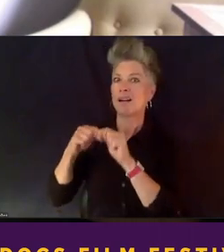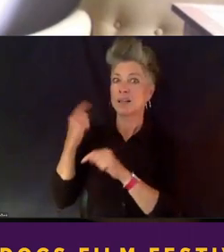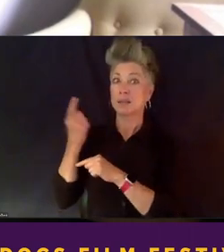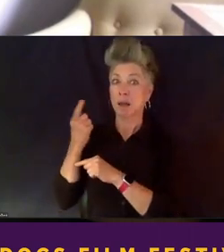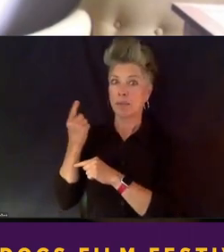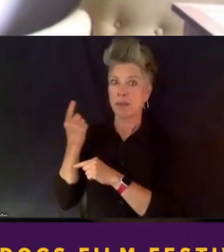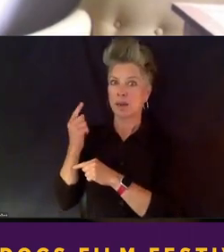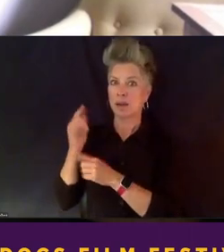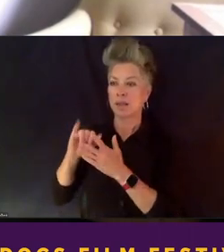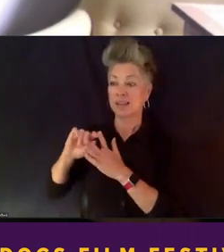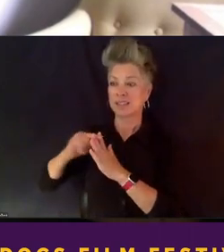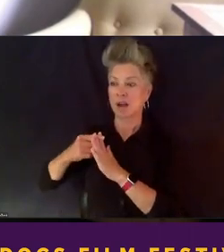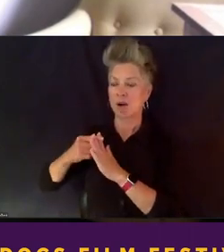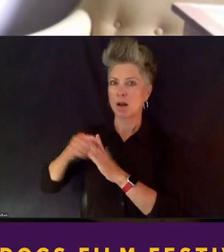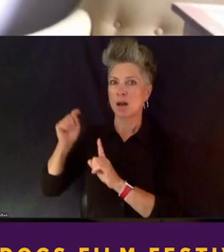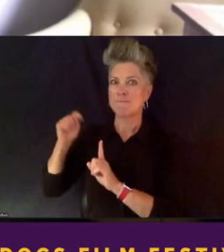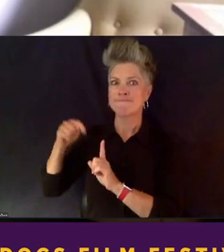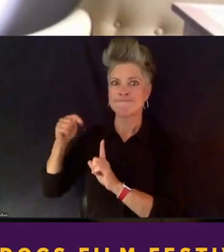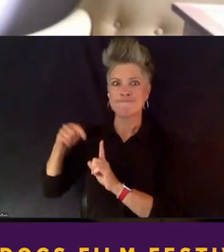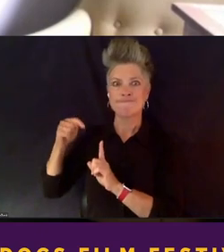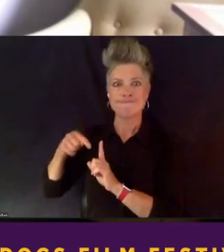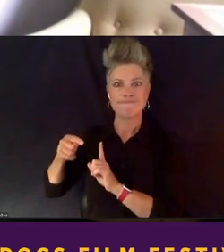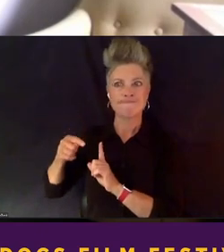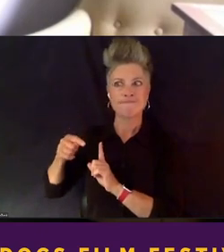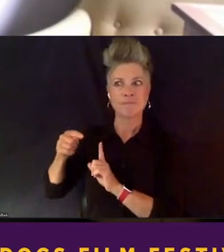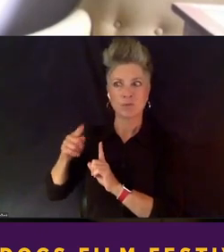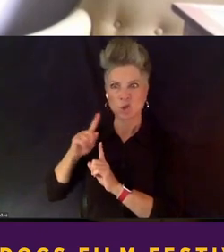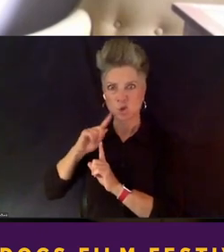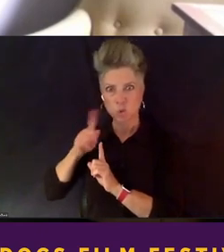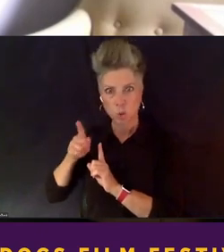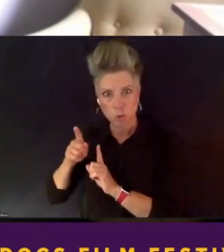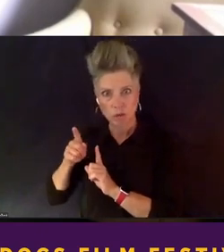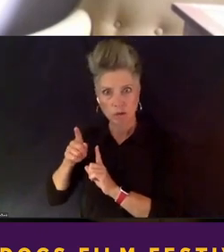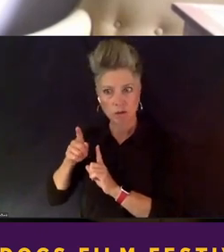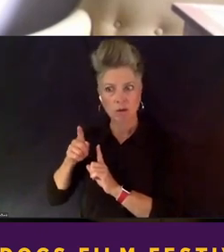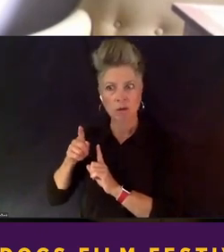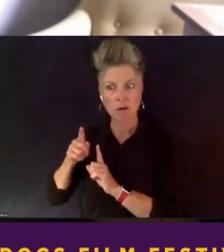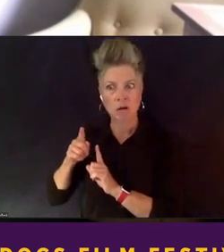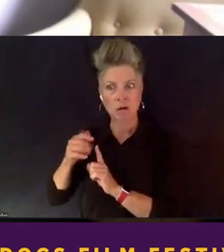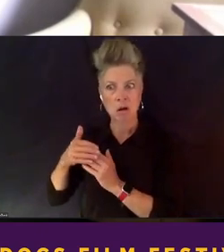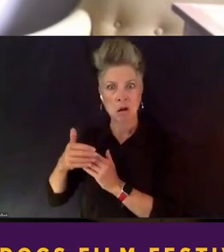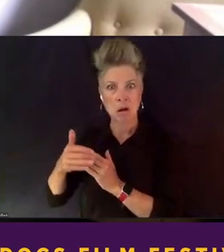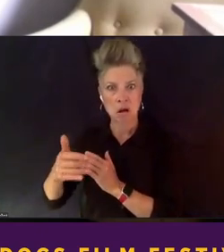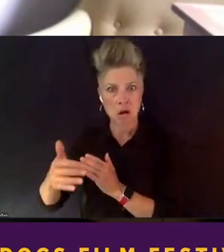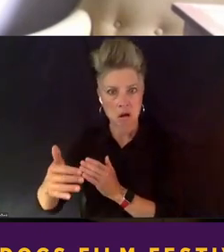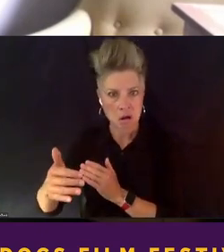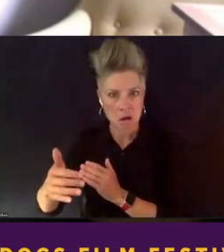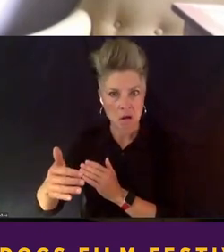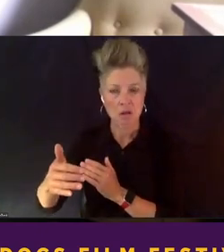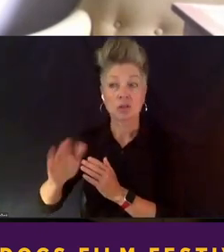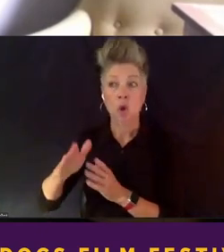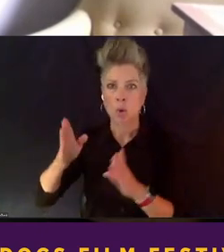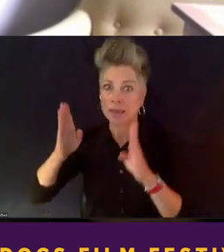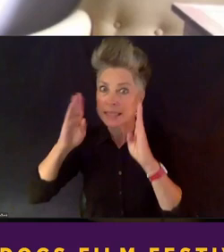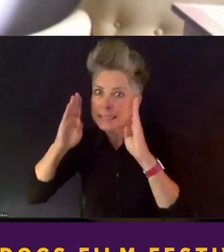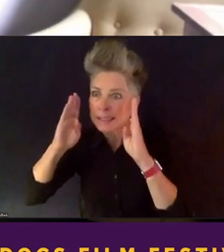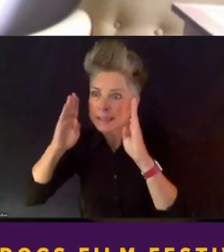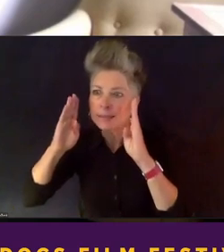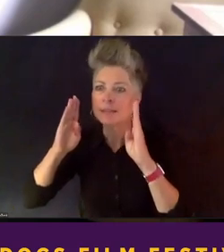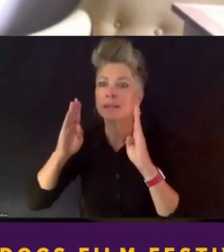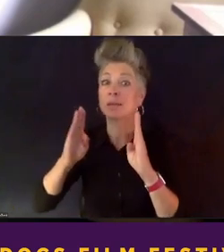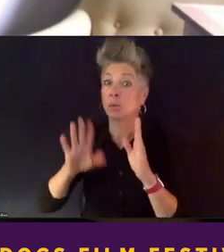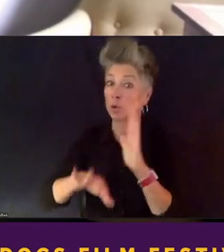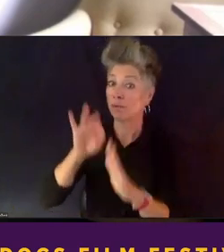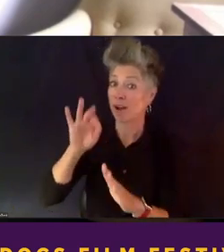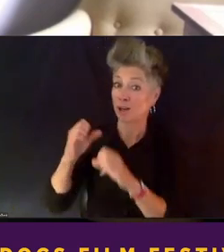and, um, you know, listen. And, and I think as soon as you find a good story, a strong story,